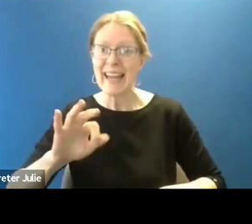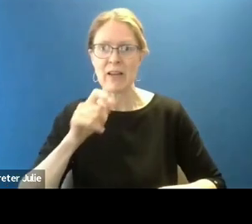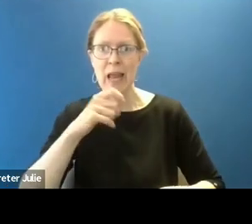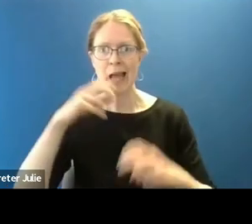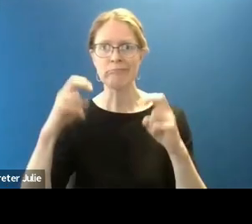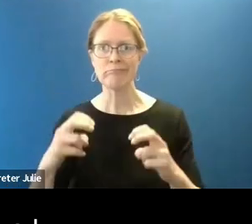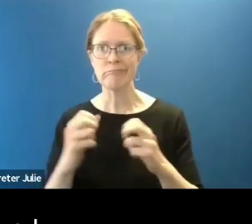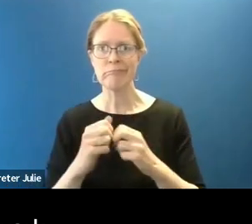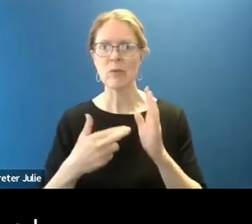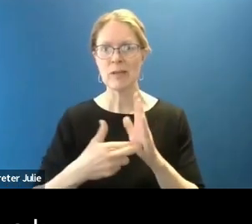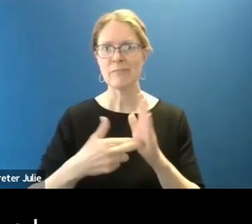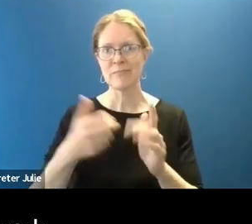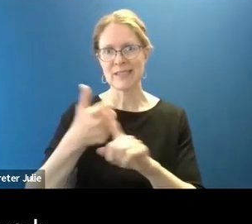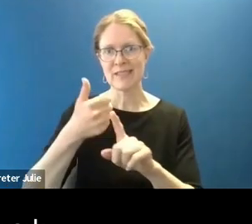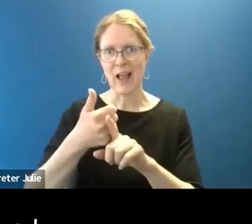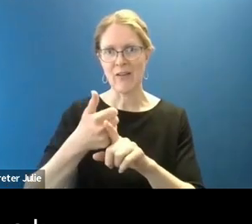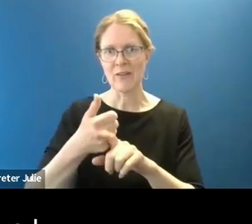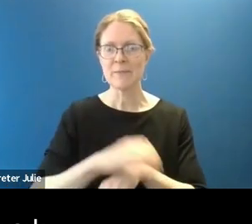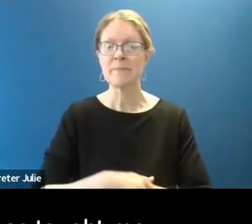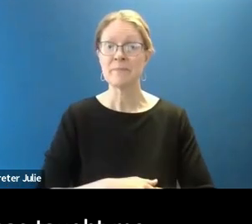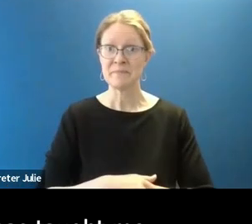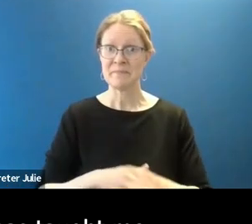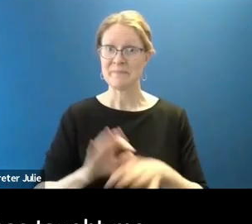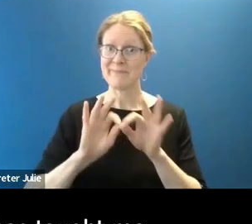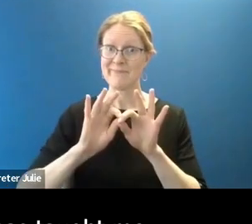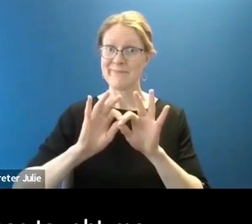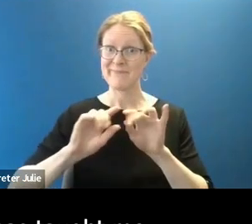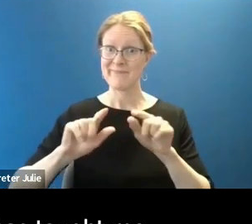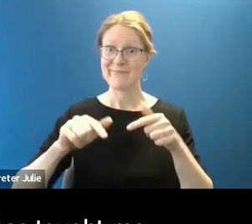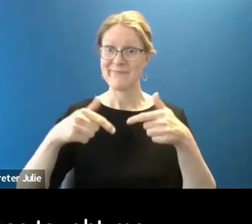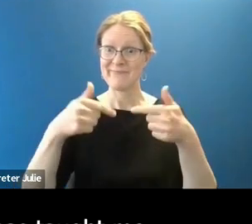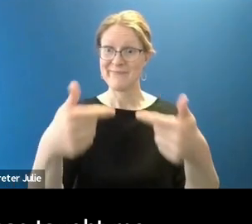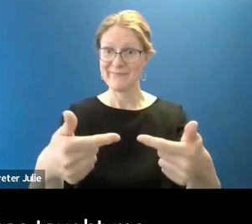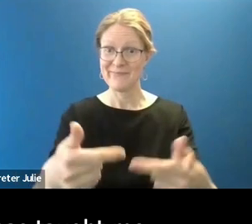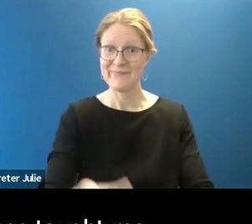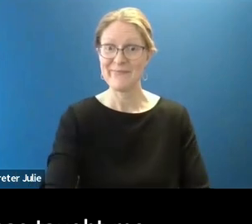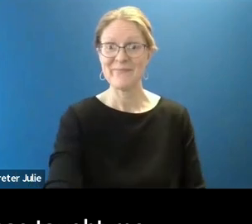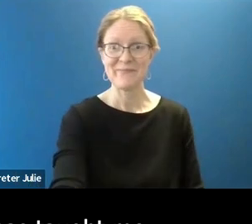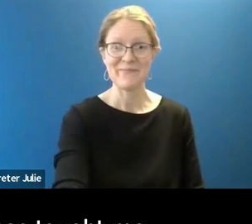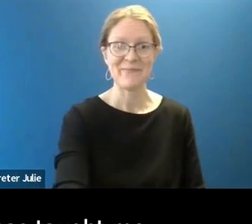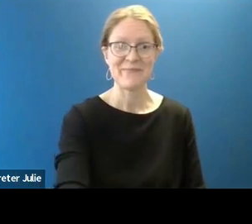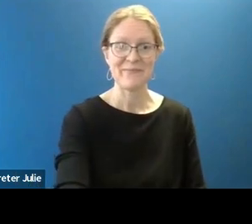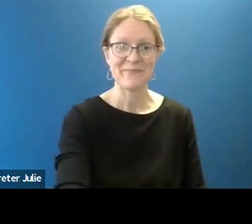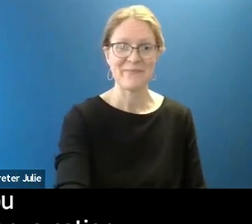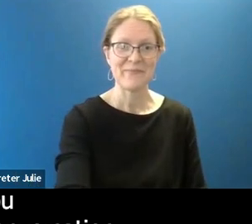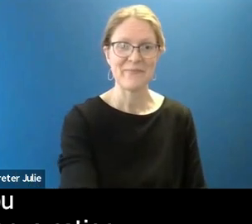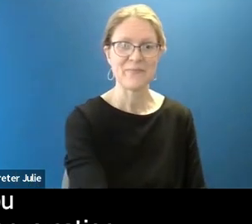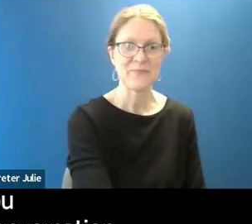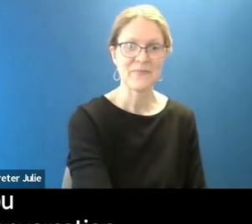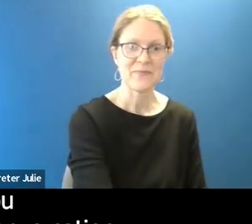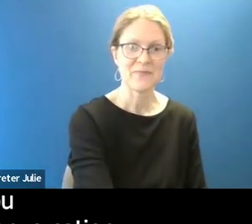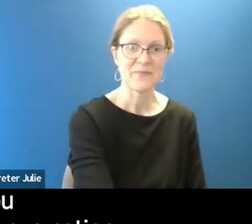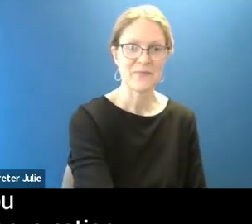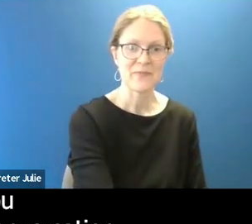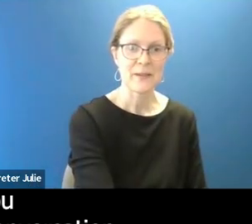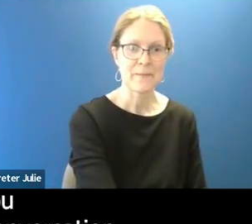So do your homework. And this is something that Julie has taught me, which is